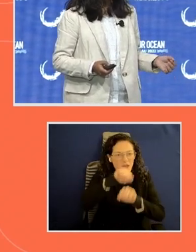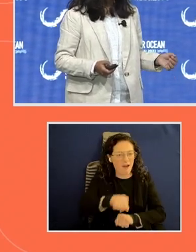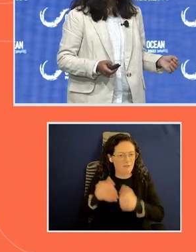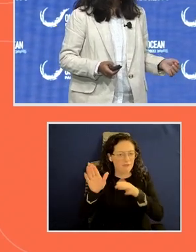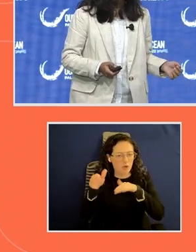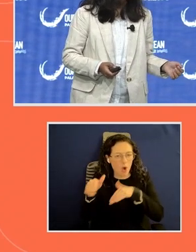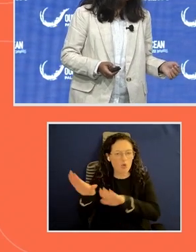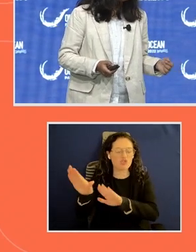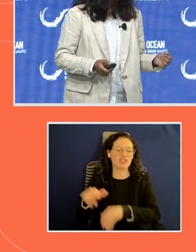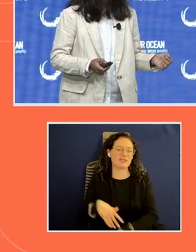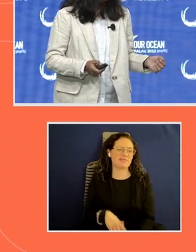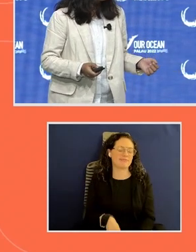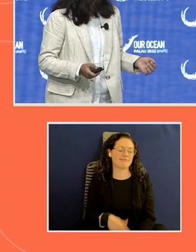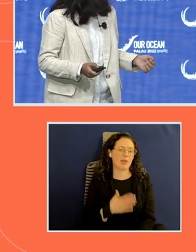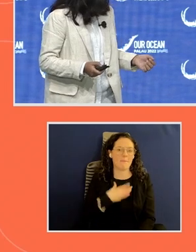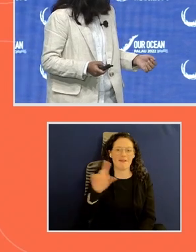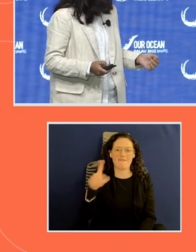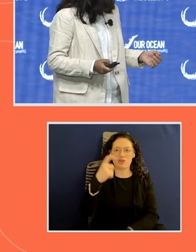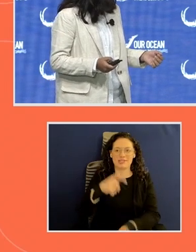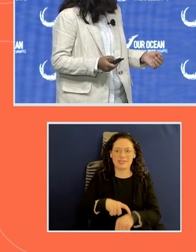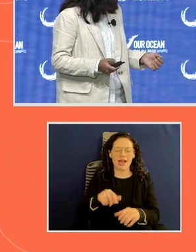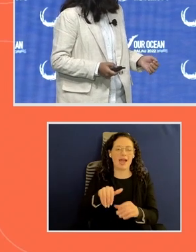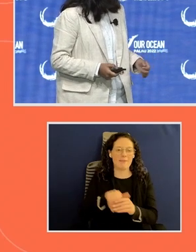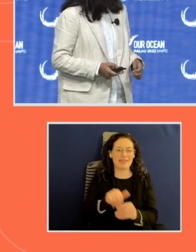my first time in the upcoming field.